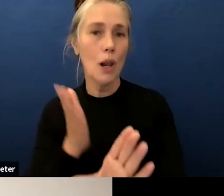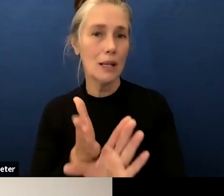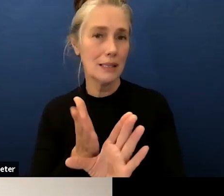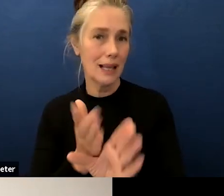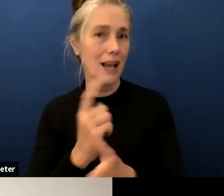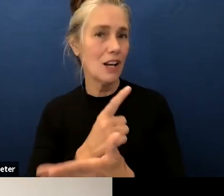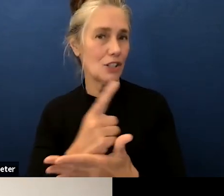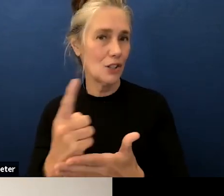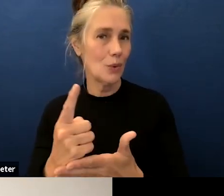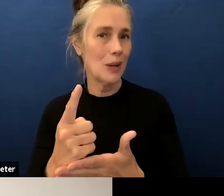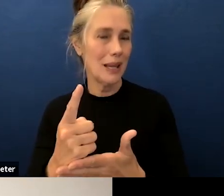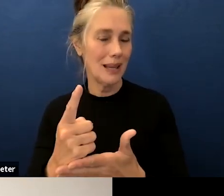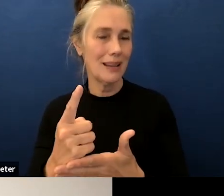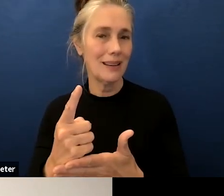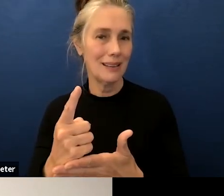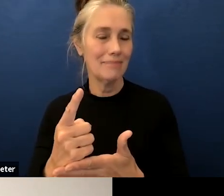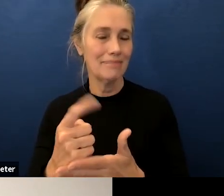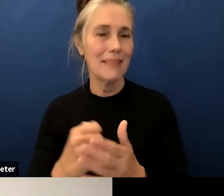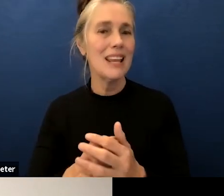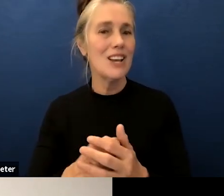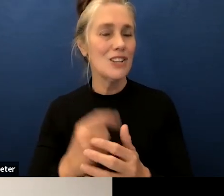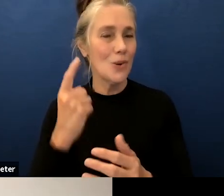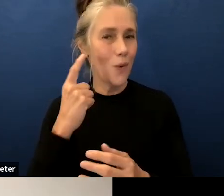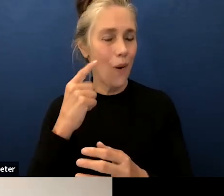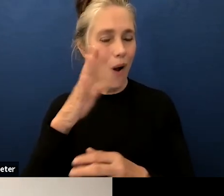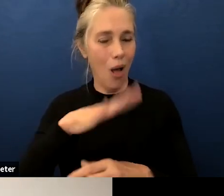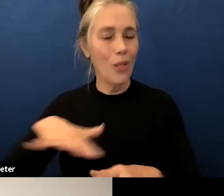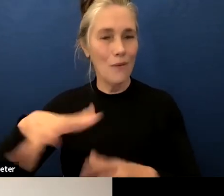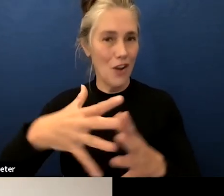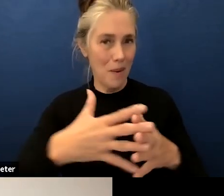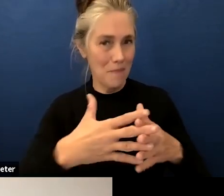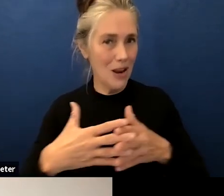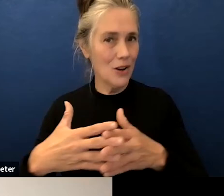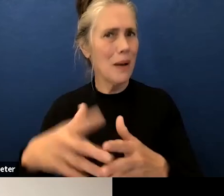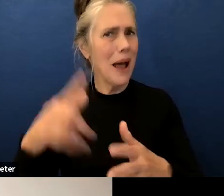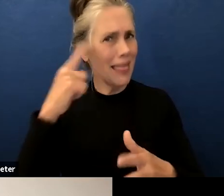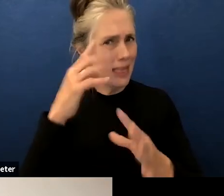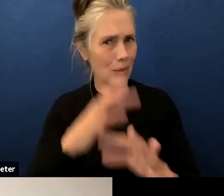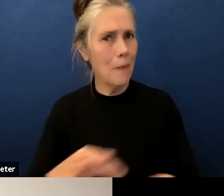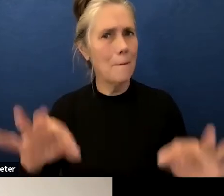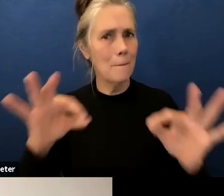important that we we call that out because they have helped